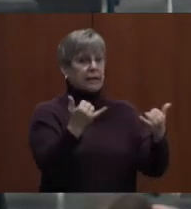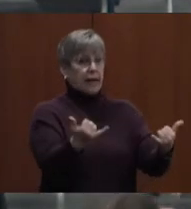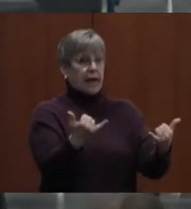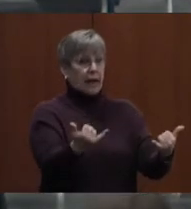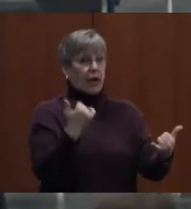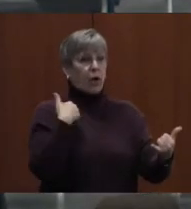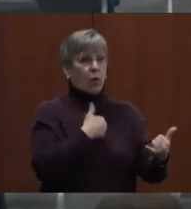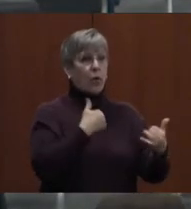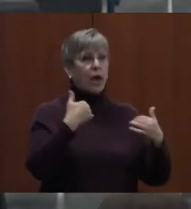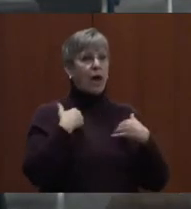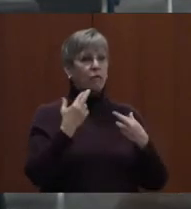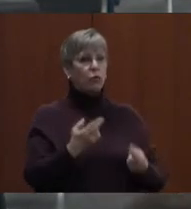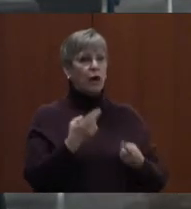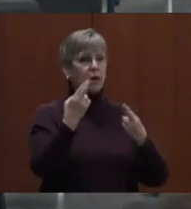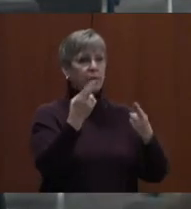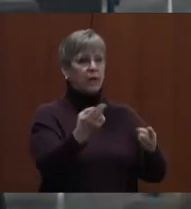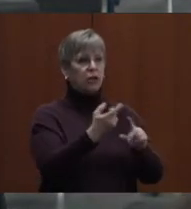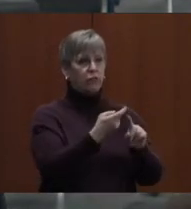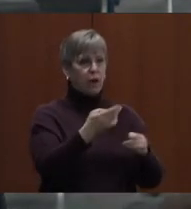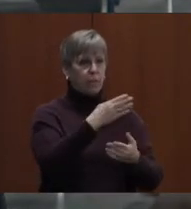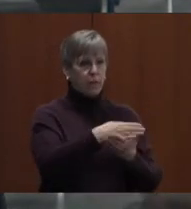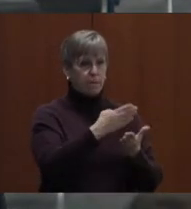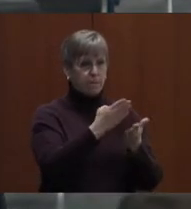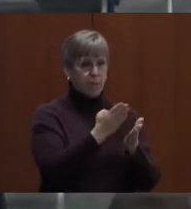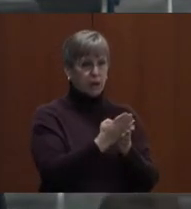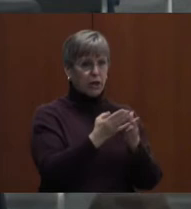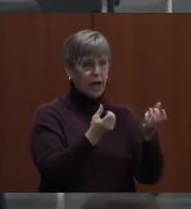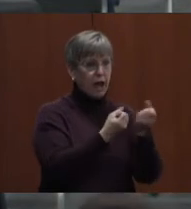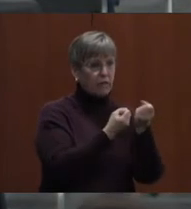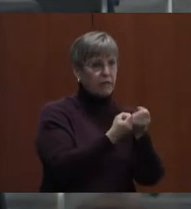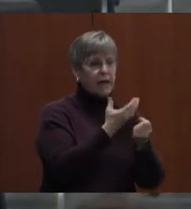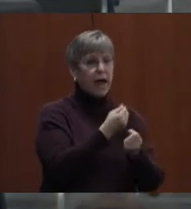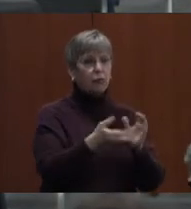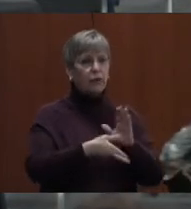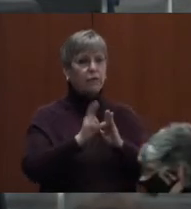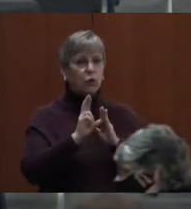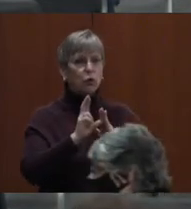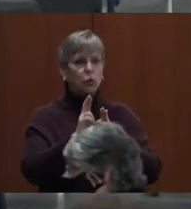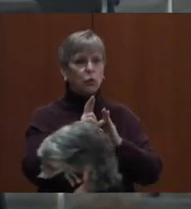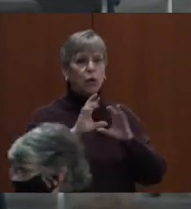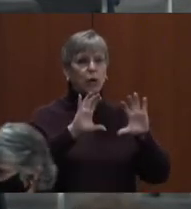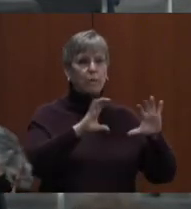a recommendation from the budget advocacy and review committee, fondly known as BARC.